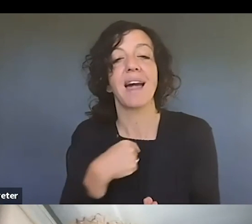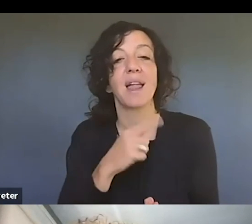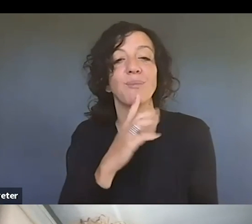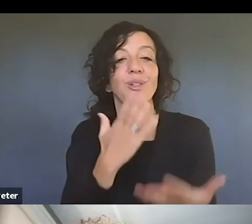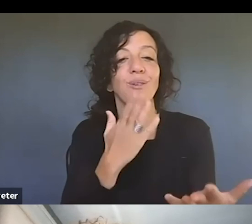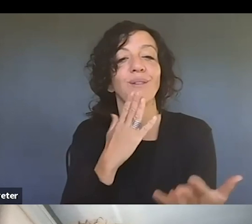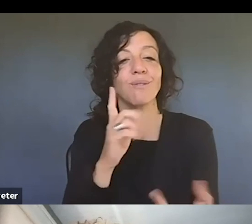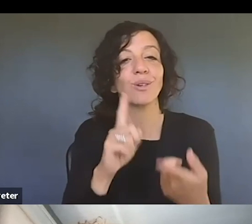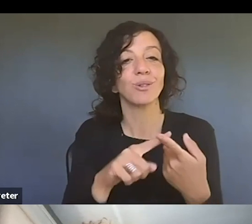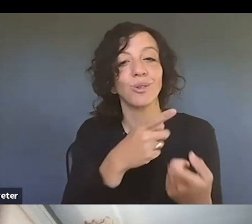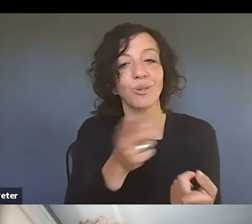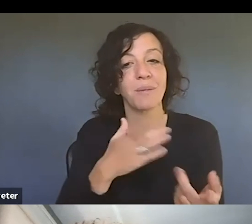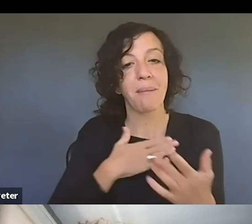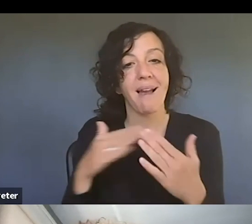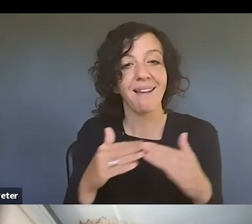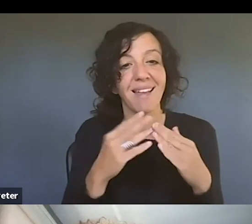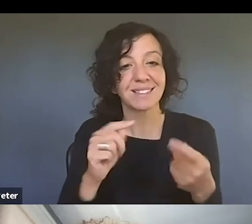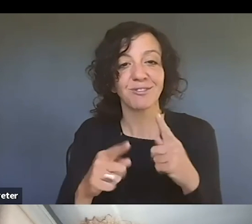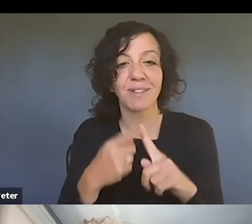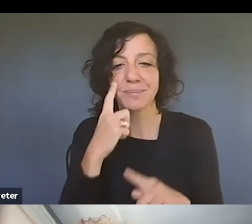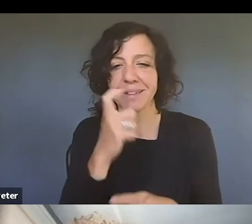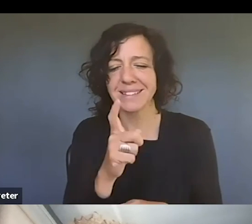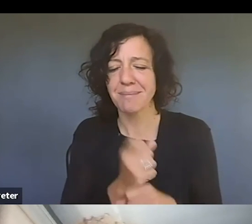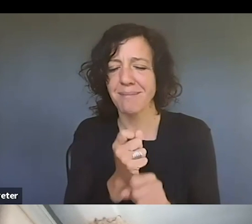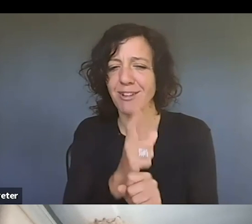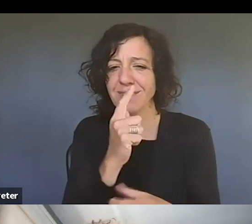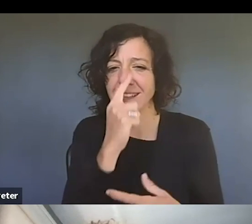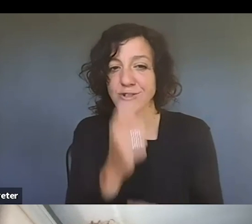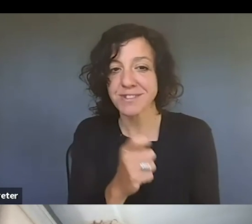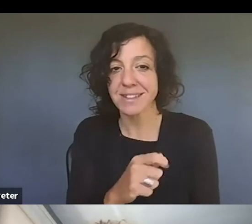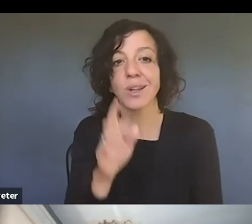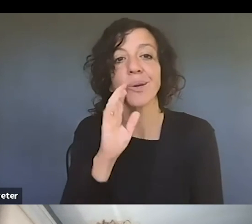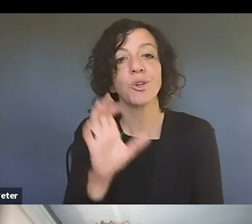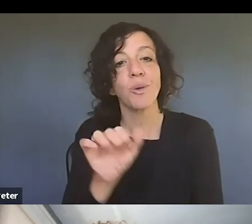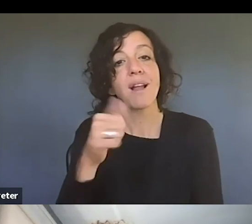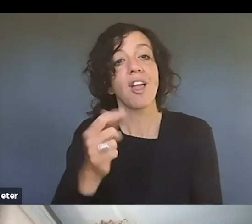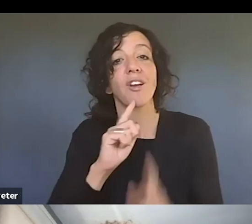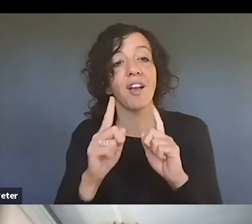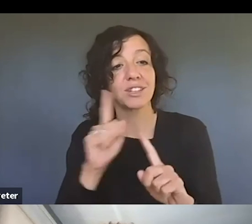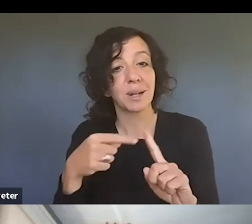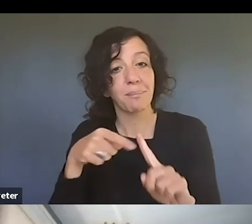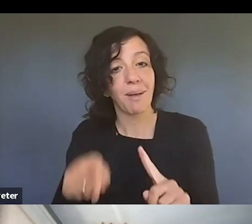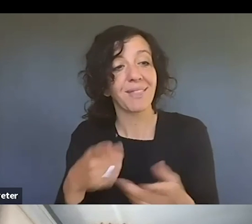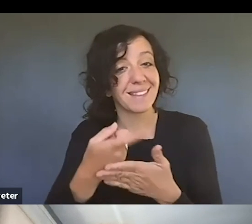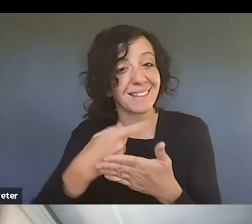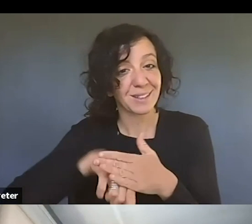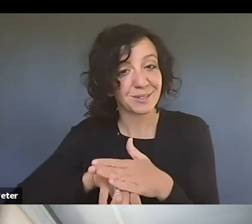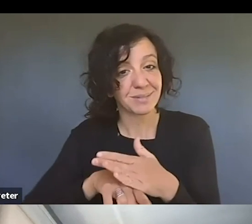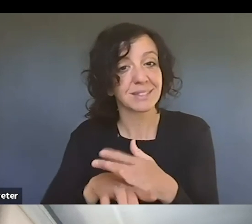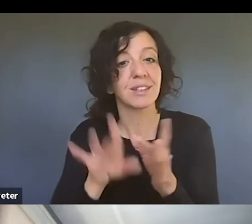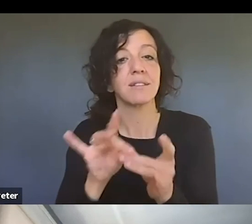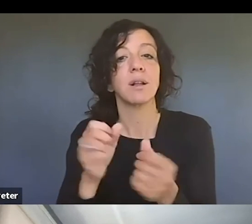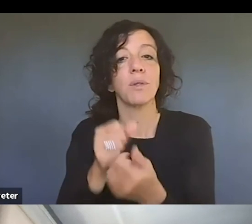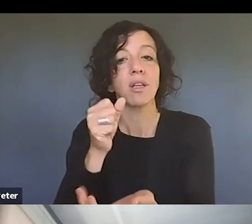colleagues and friends because they always make it super interesting um we'll be doing another conversation next week about copyright and music